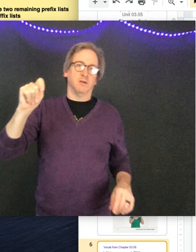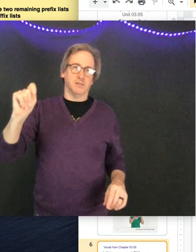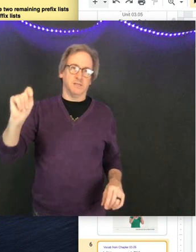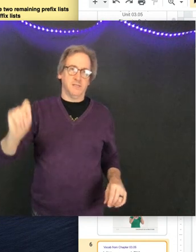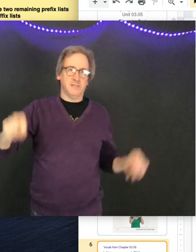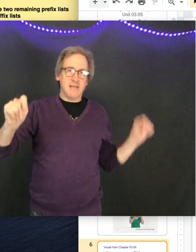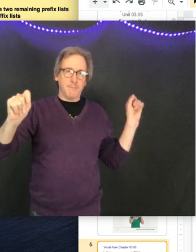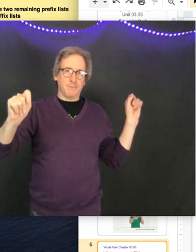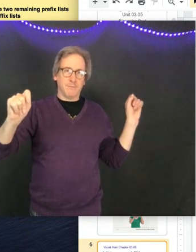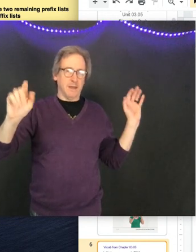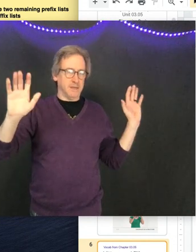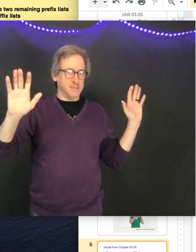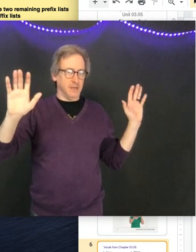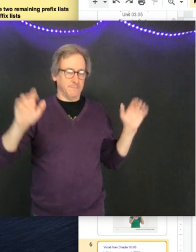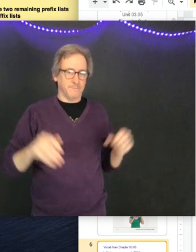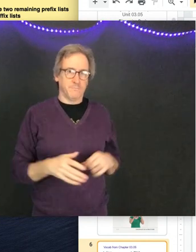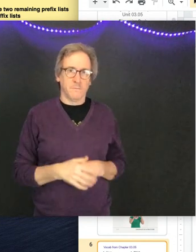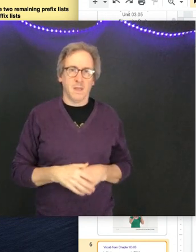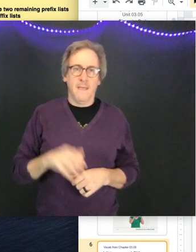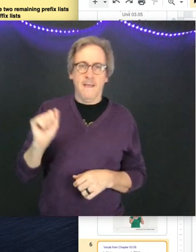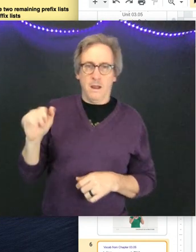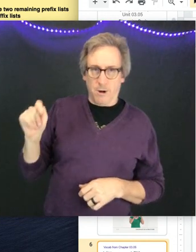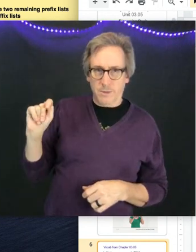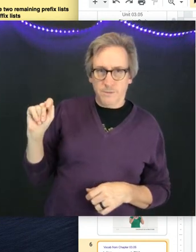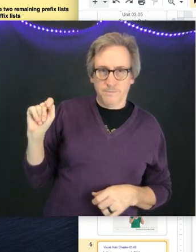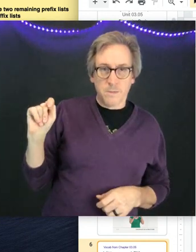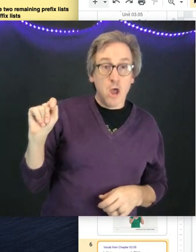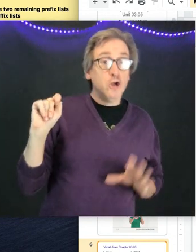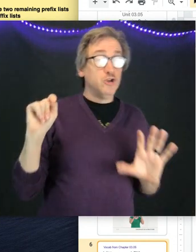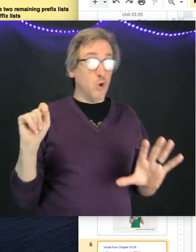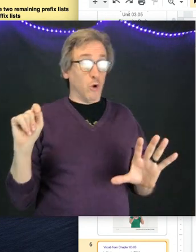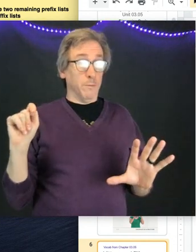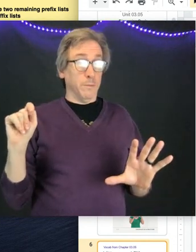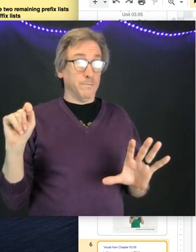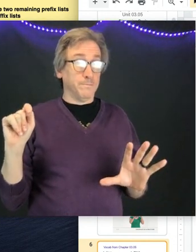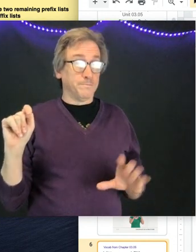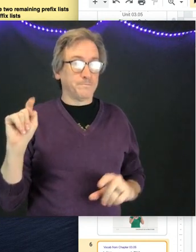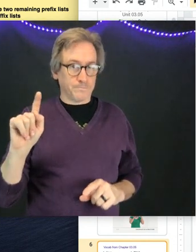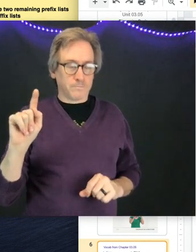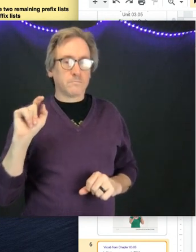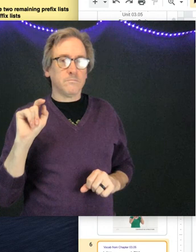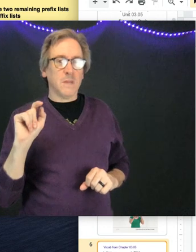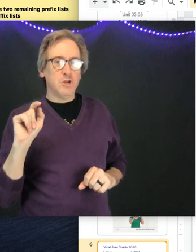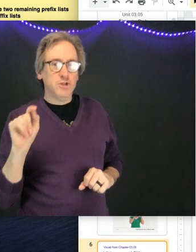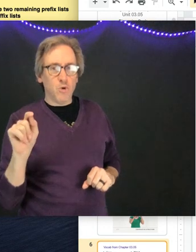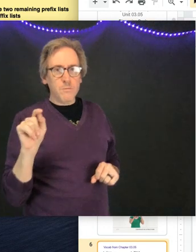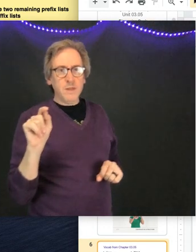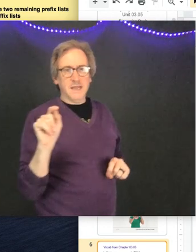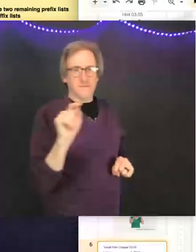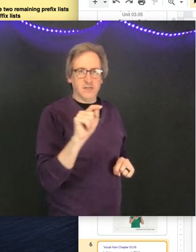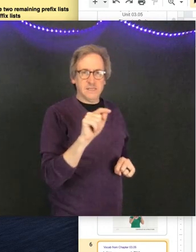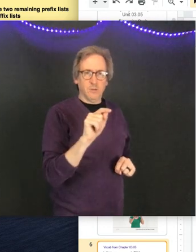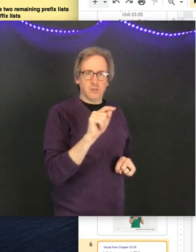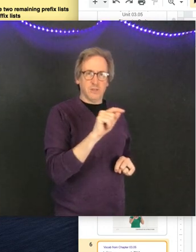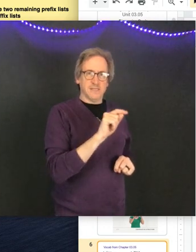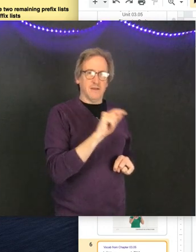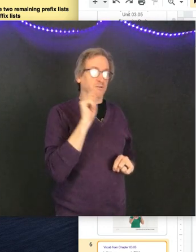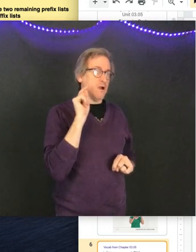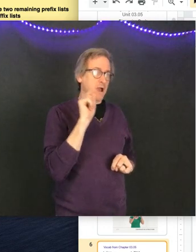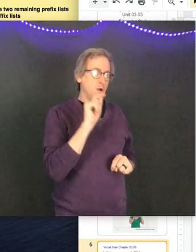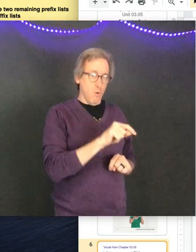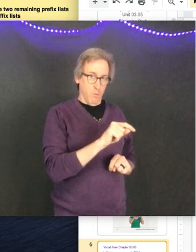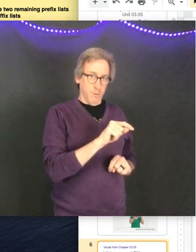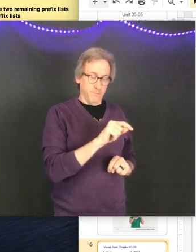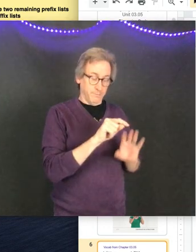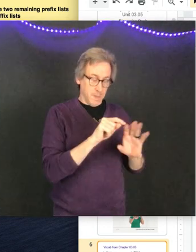get to the point where it's just snap and it's done. Apartment. Dorm. Dorm is very similar to the sign